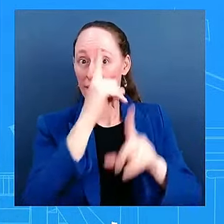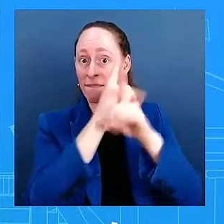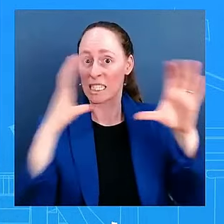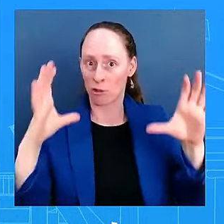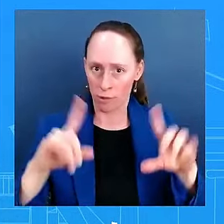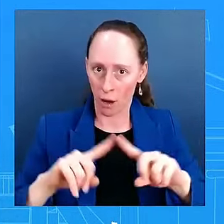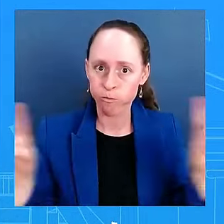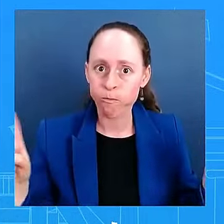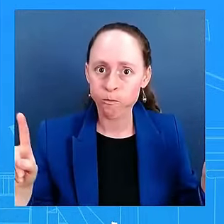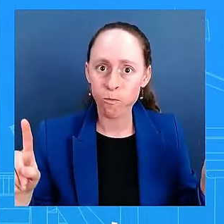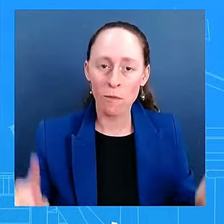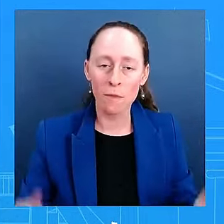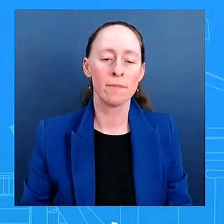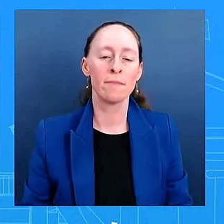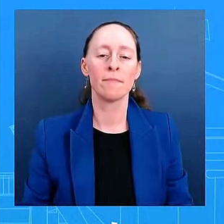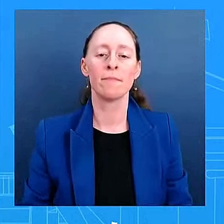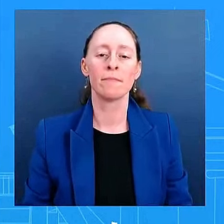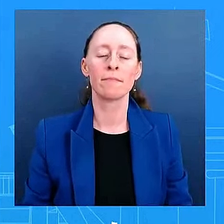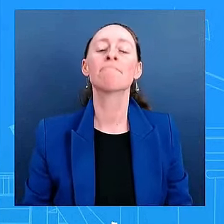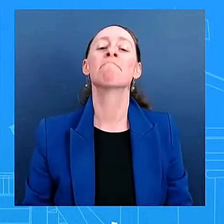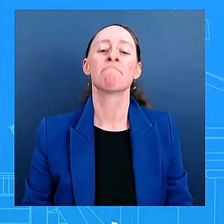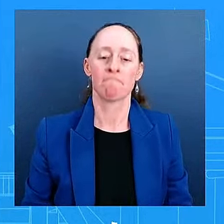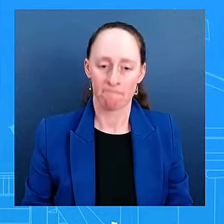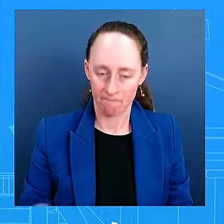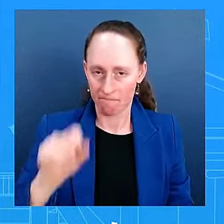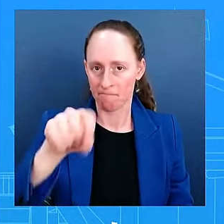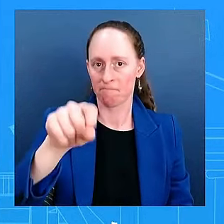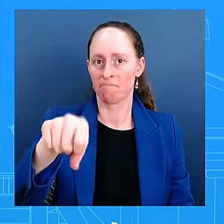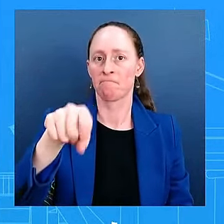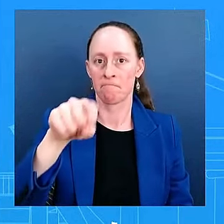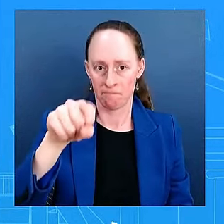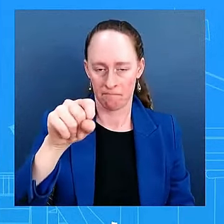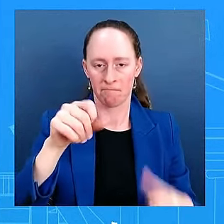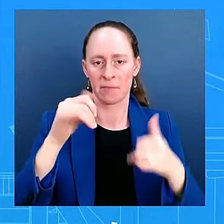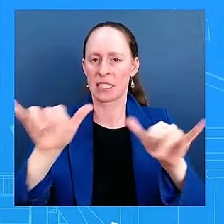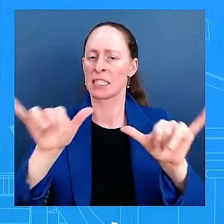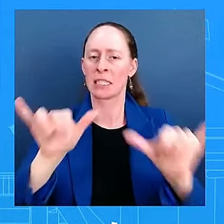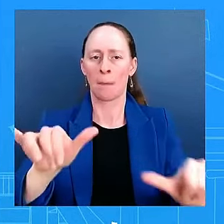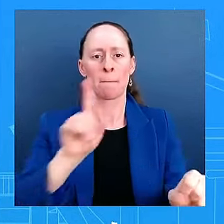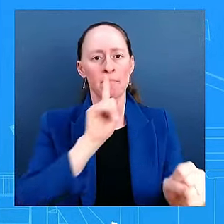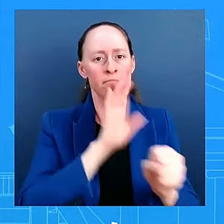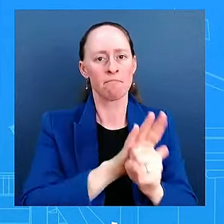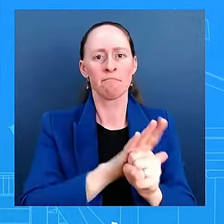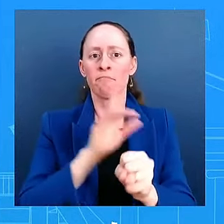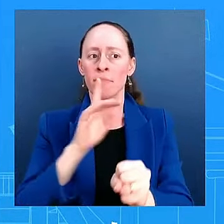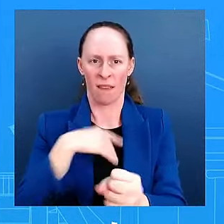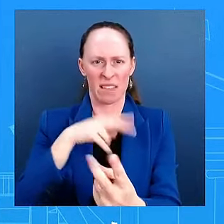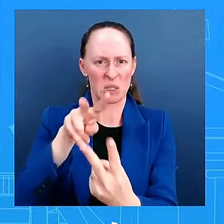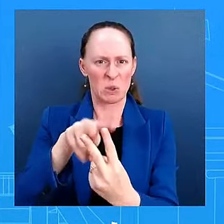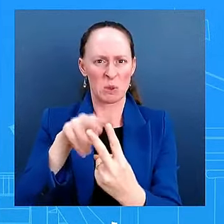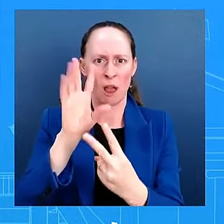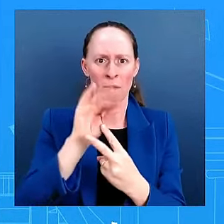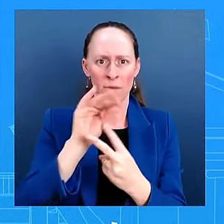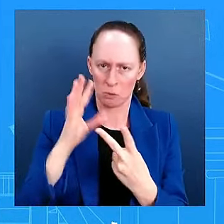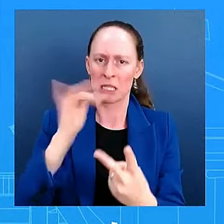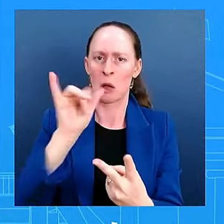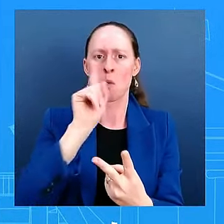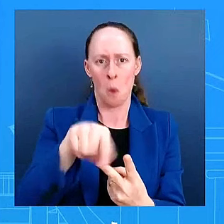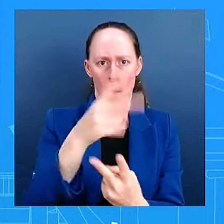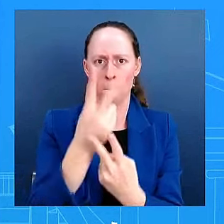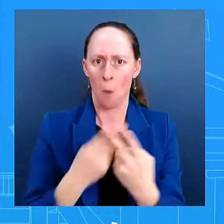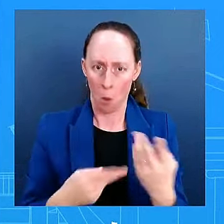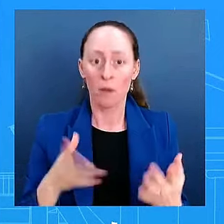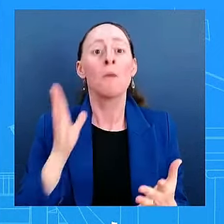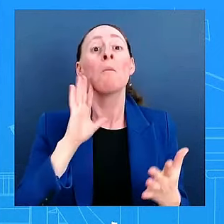that he'll be attending those two conferences. We'll have more to share for you all. But I think we've been very clear on our